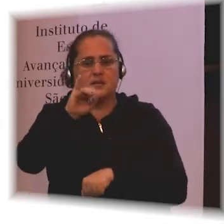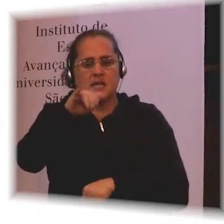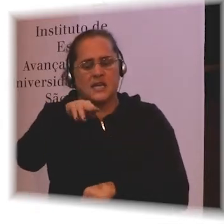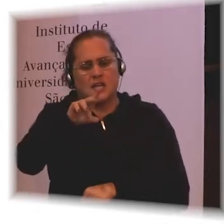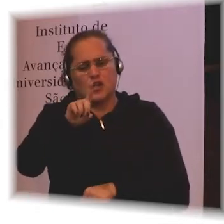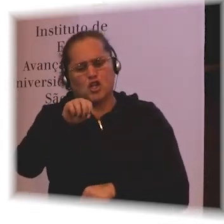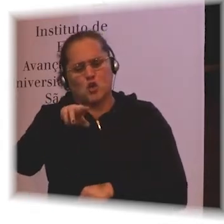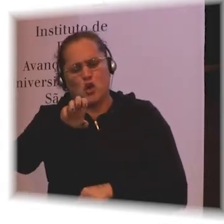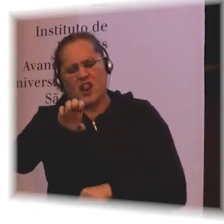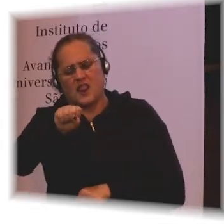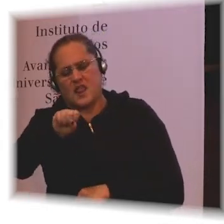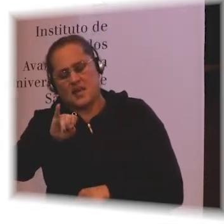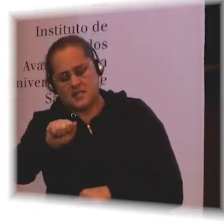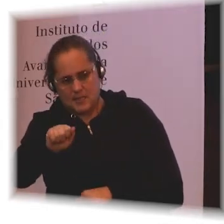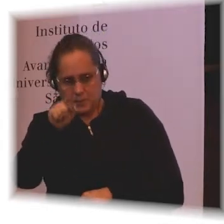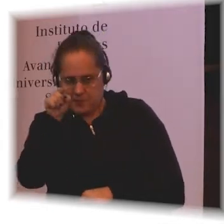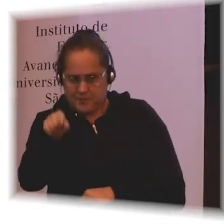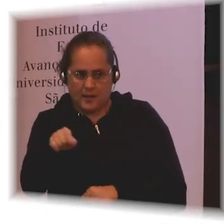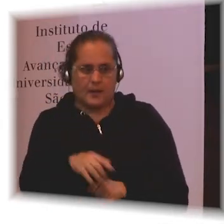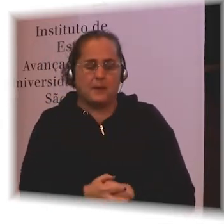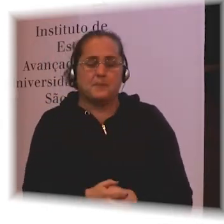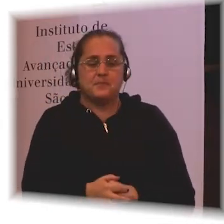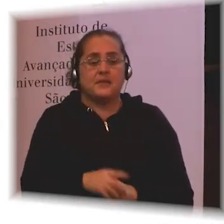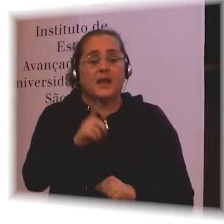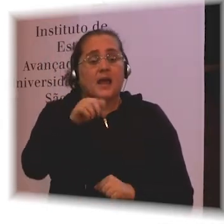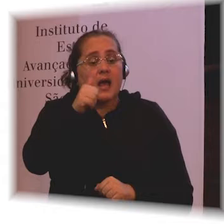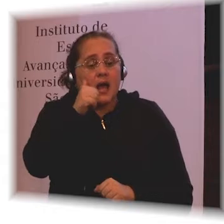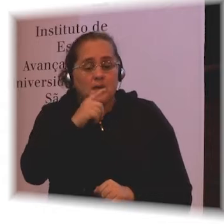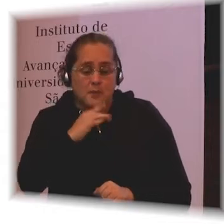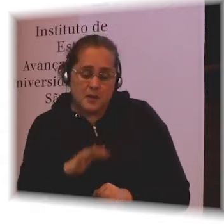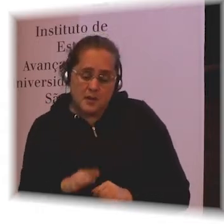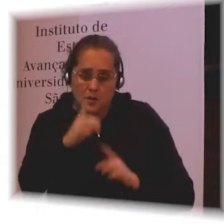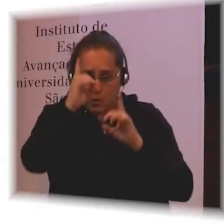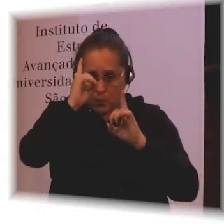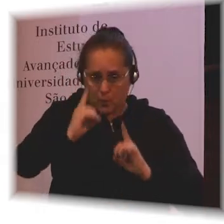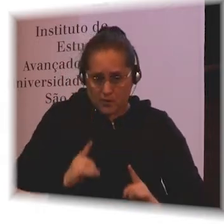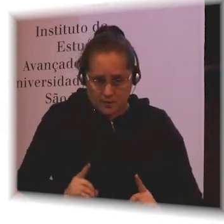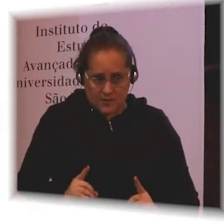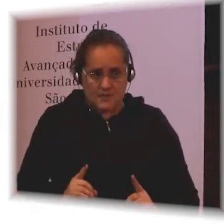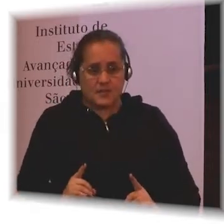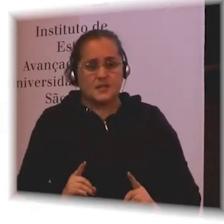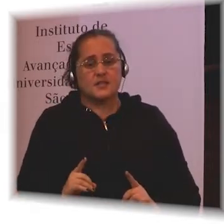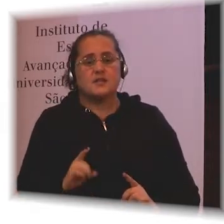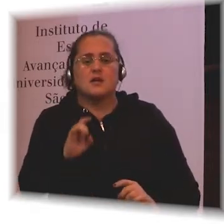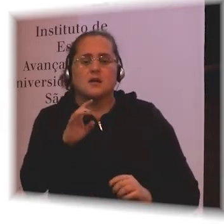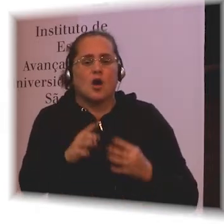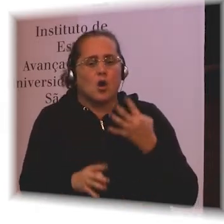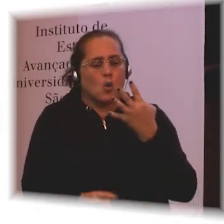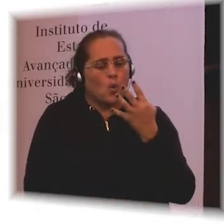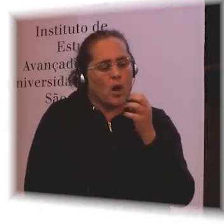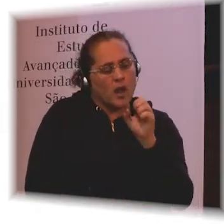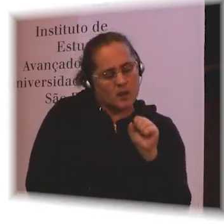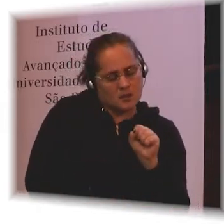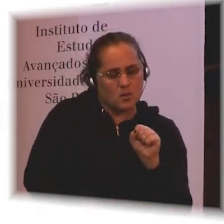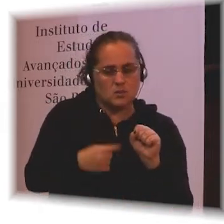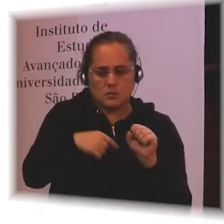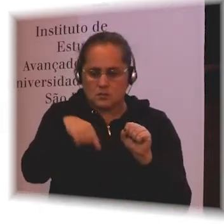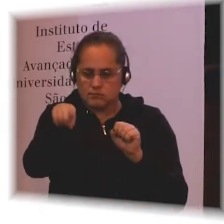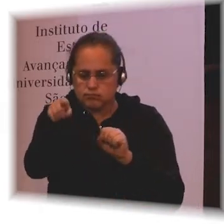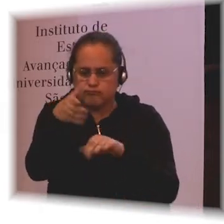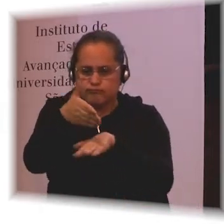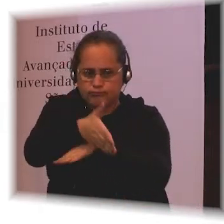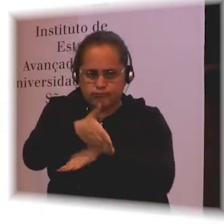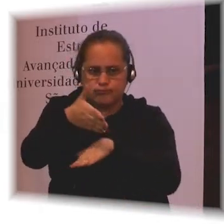The girls with disabilities, it was only 48%. So the odds ratio was 21. So they had